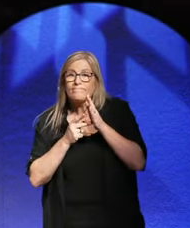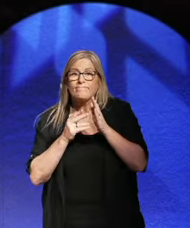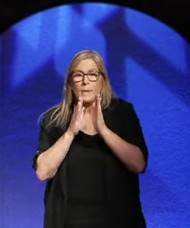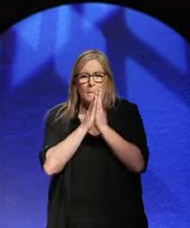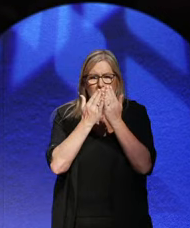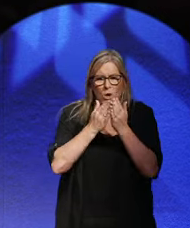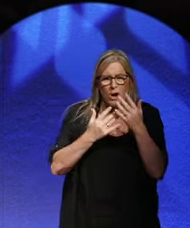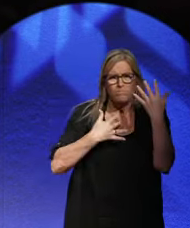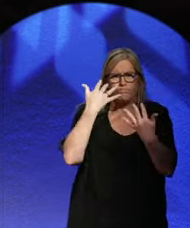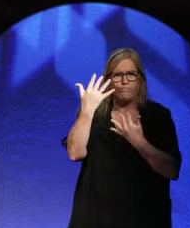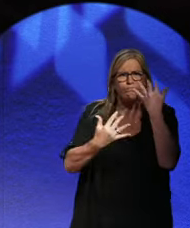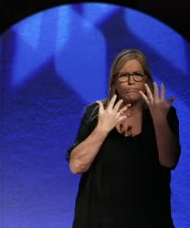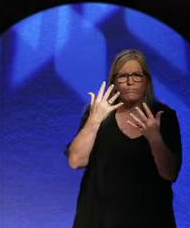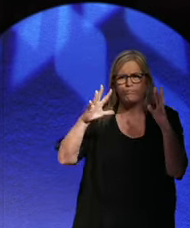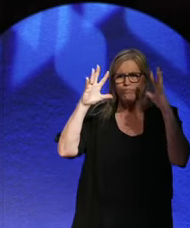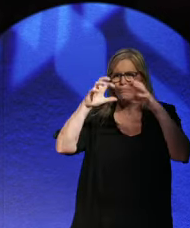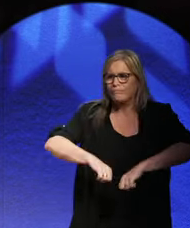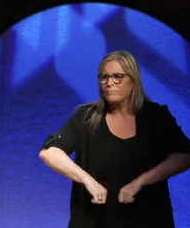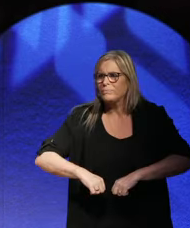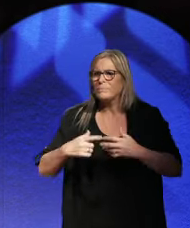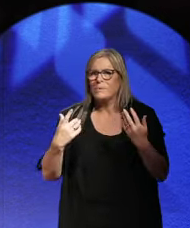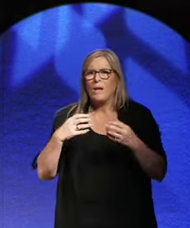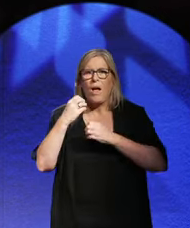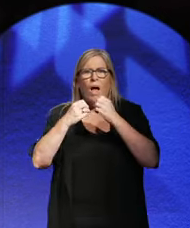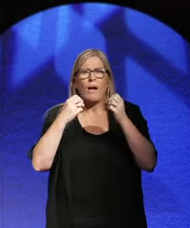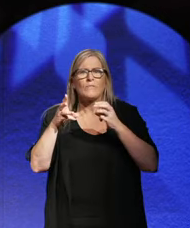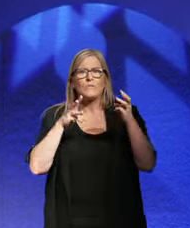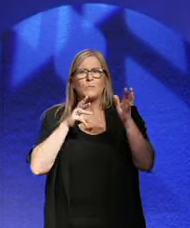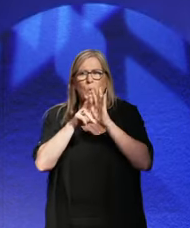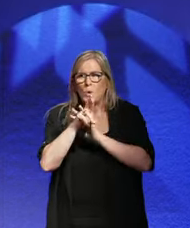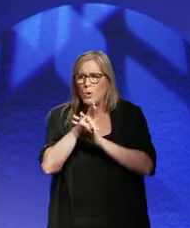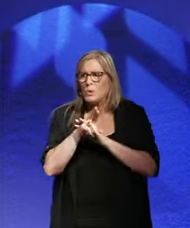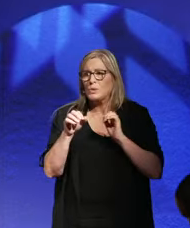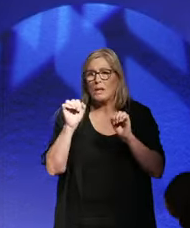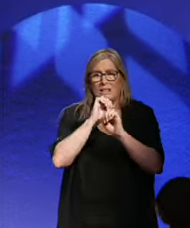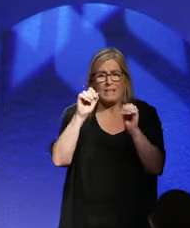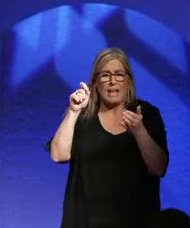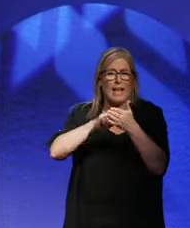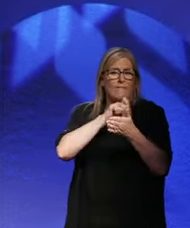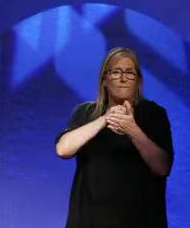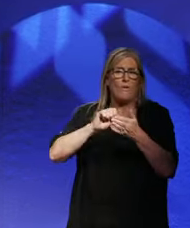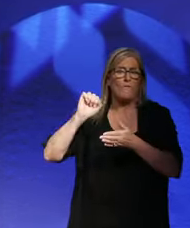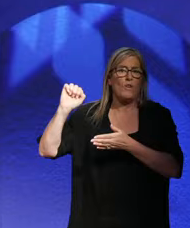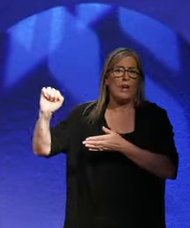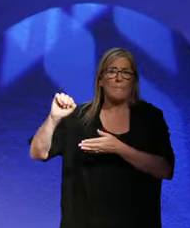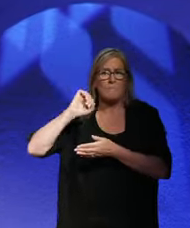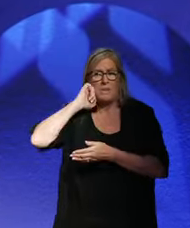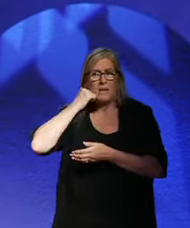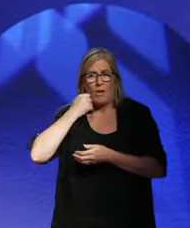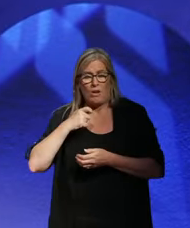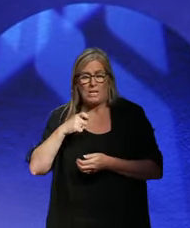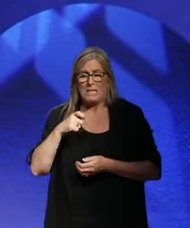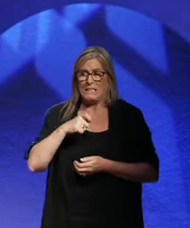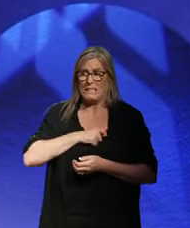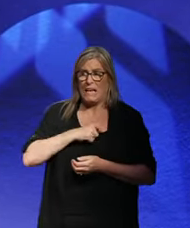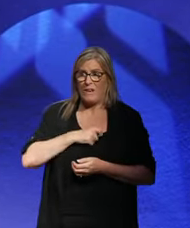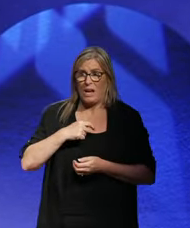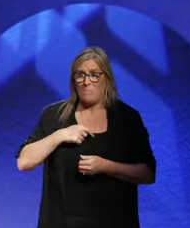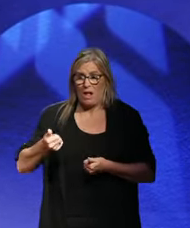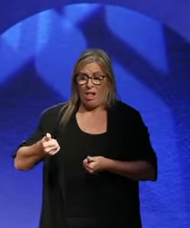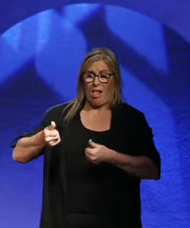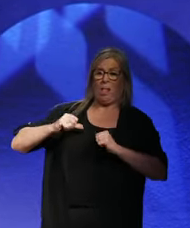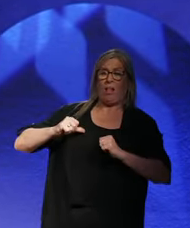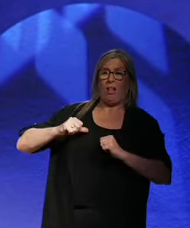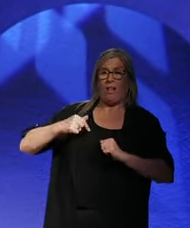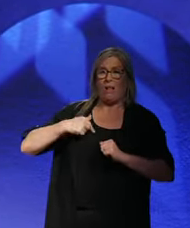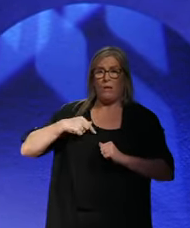office workers. He gets into office workers as well. They vote for him because they're terrified. They're the next on the list